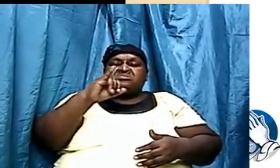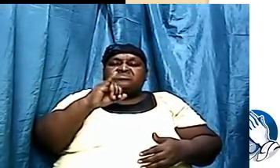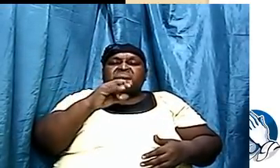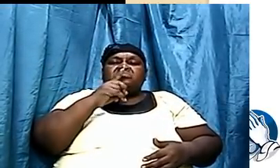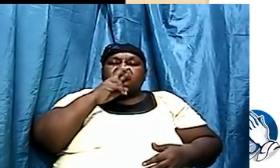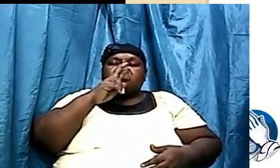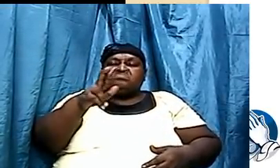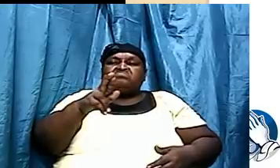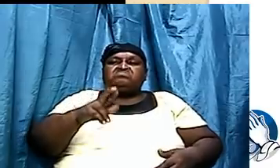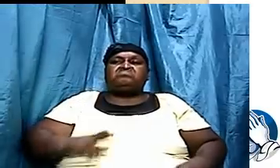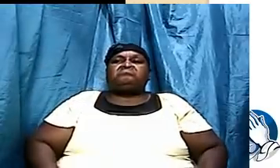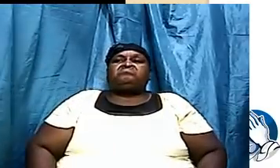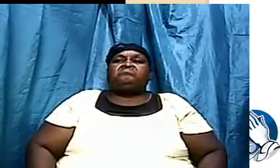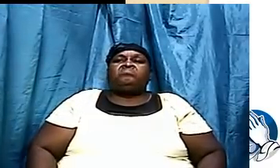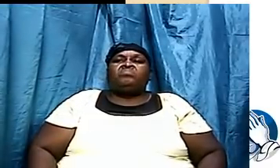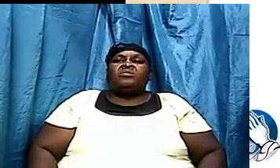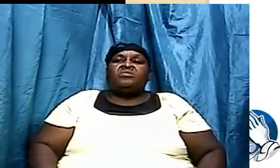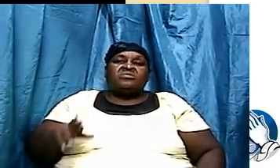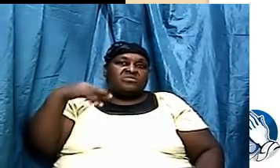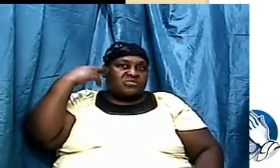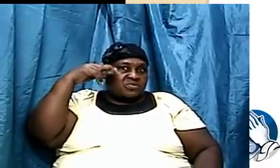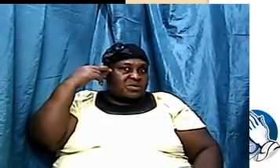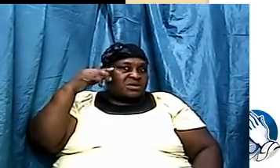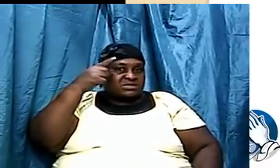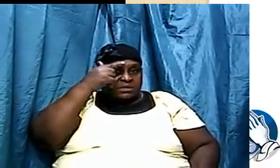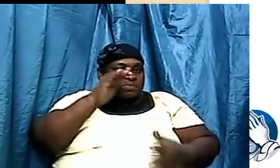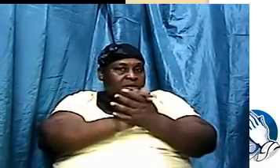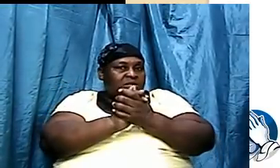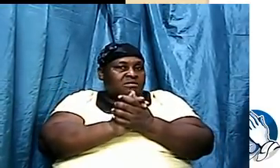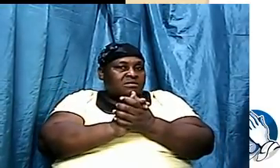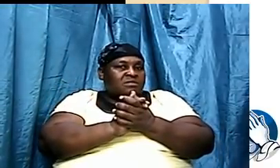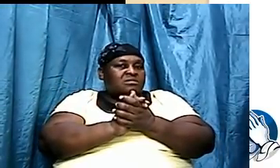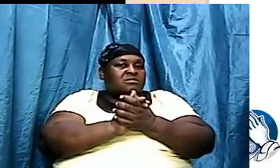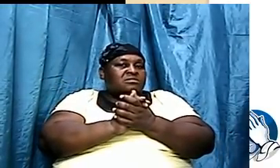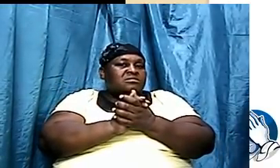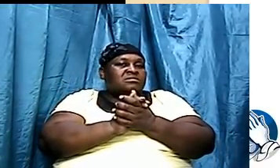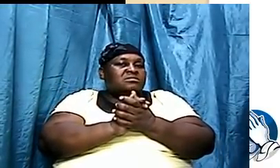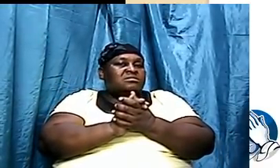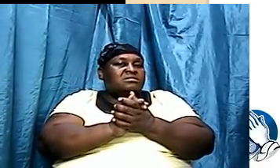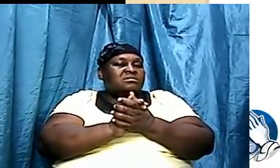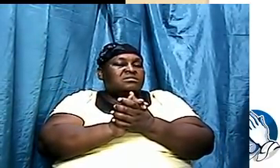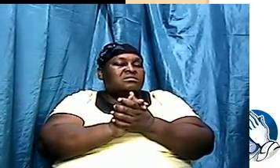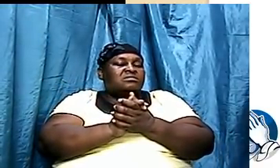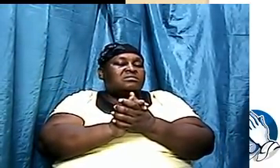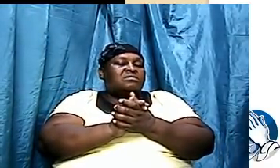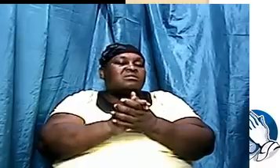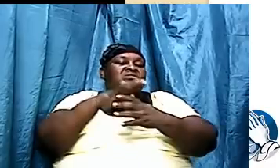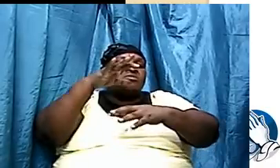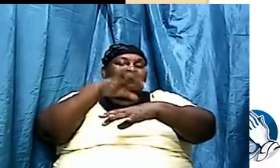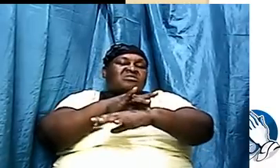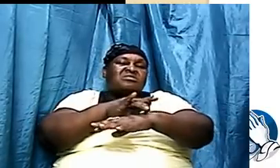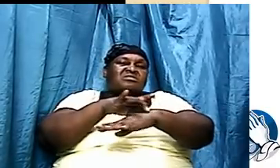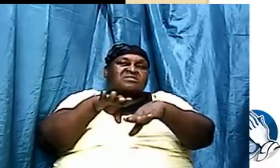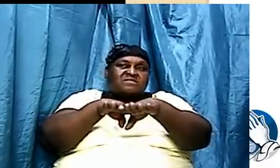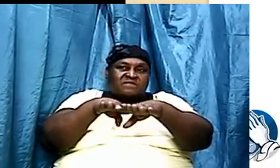But the reason why they believed this is because of their concept of the world. they believed that the earth was flat.